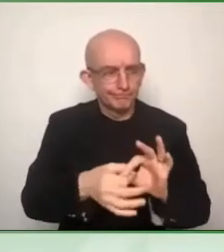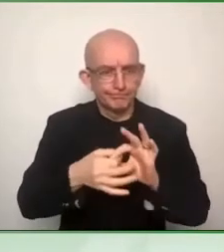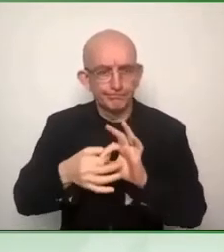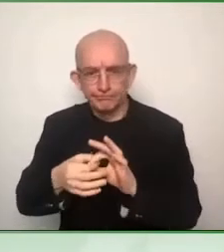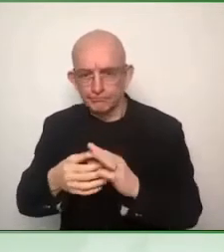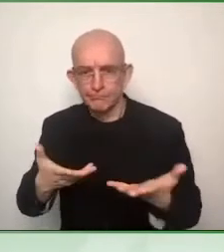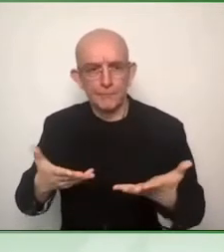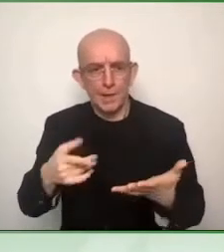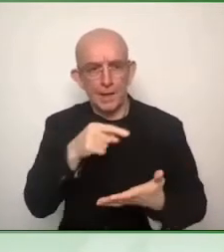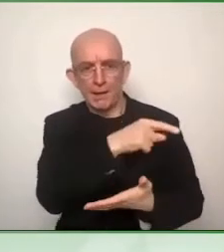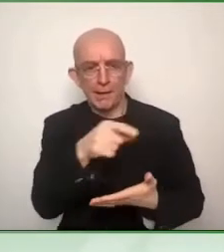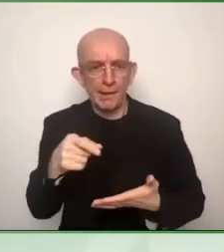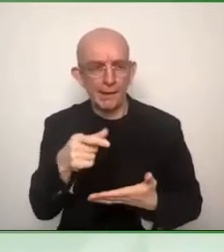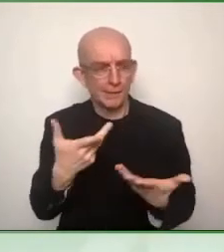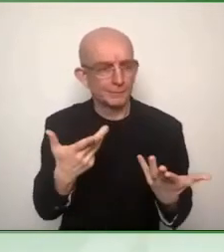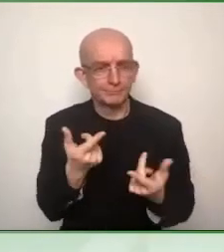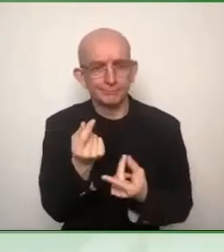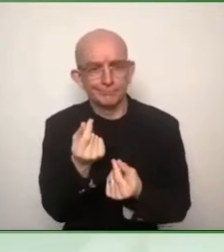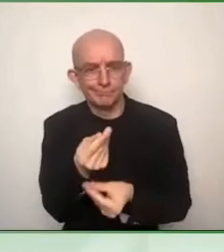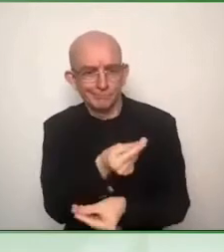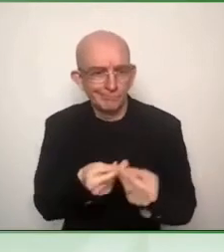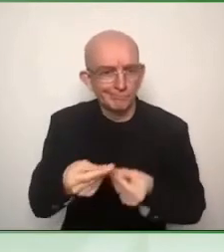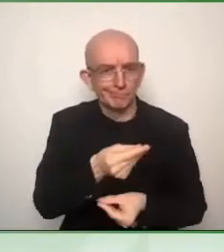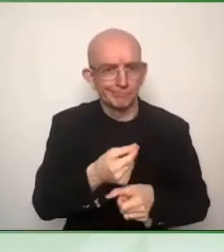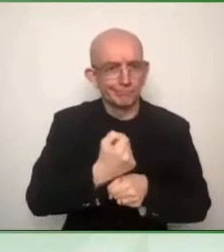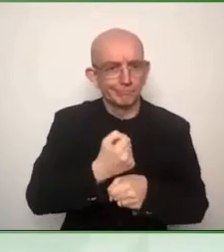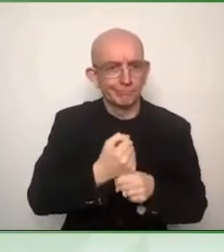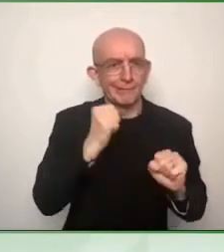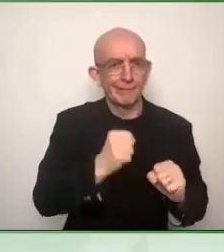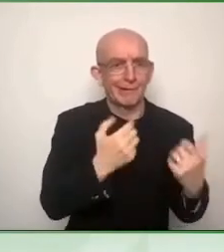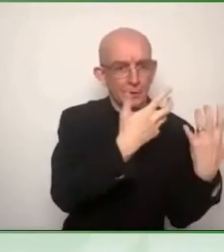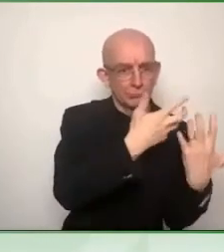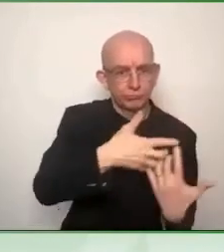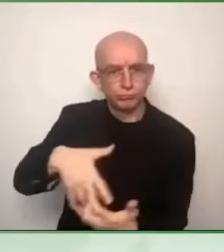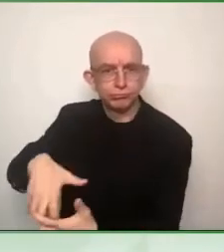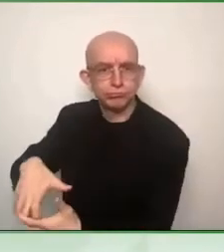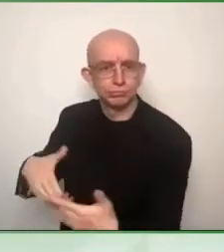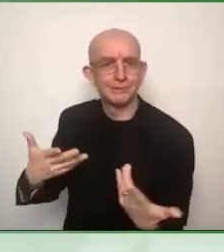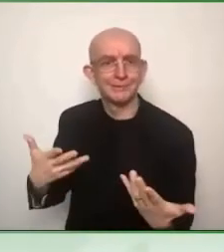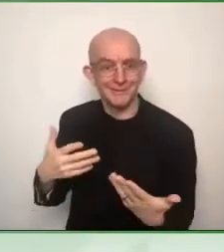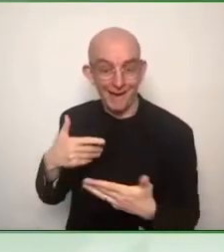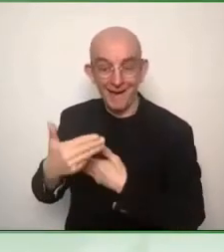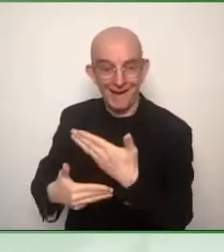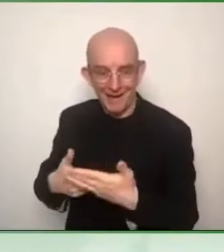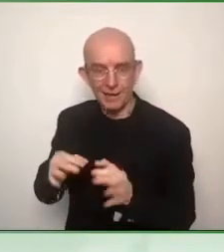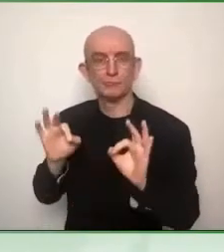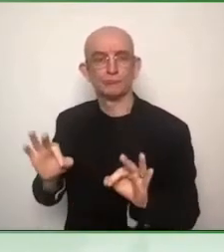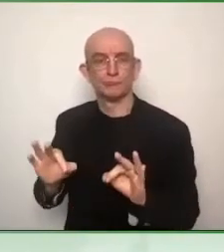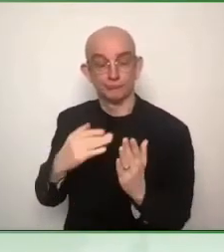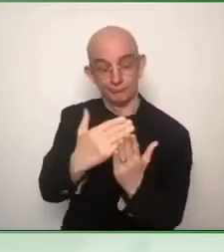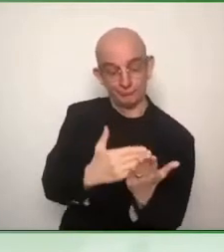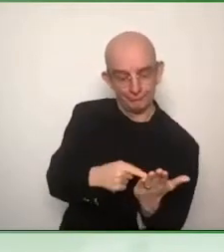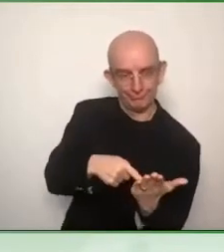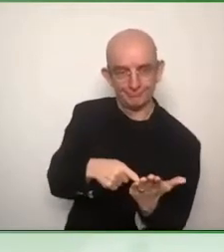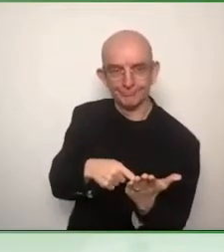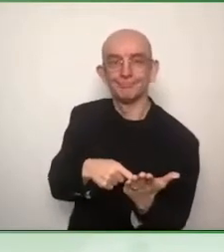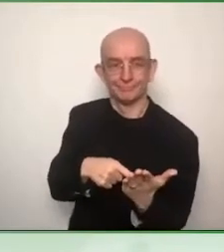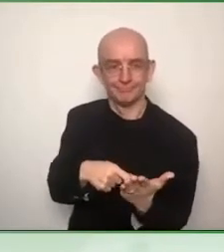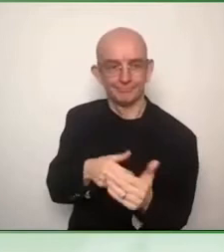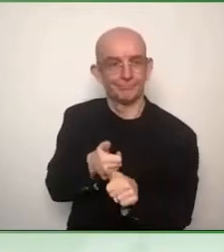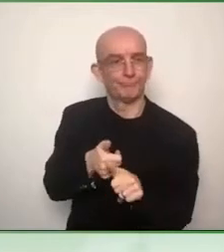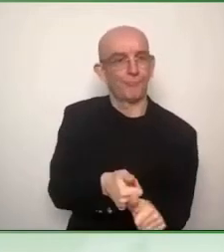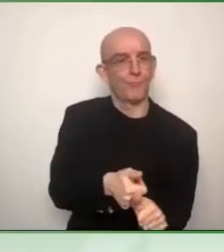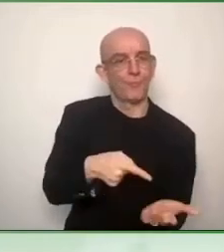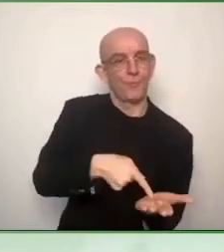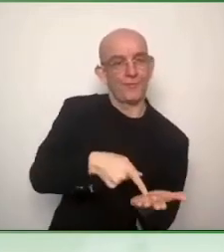Act. And that needs to be ready because the Act will apply from 28 June